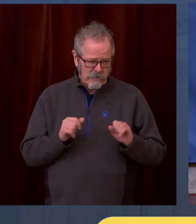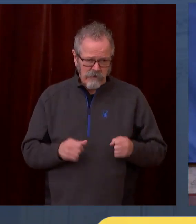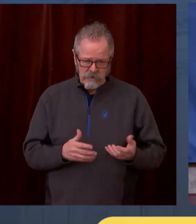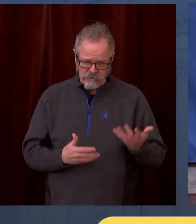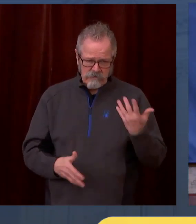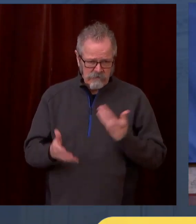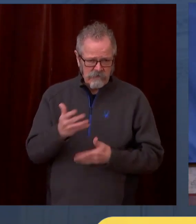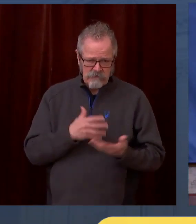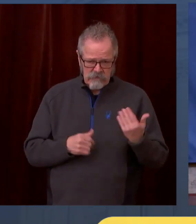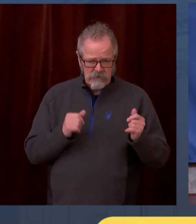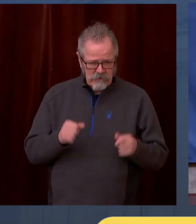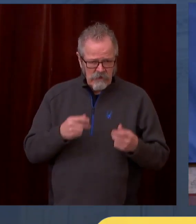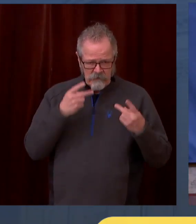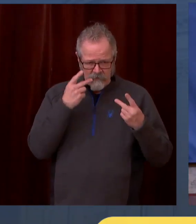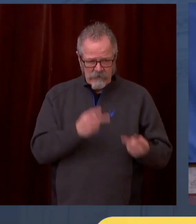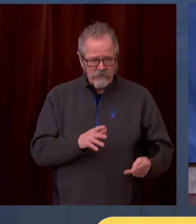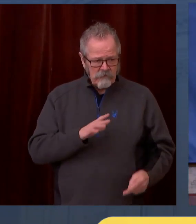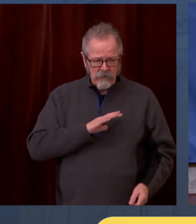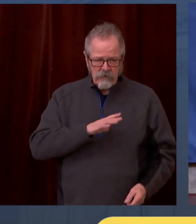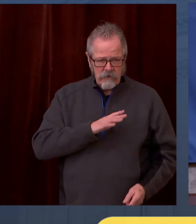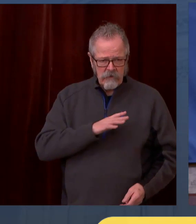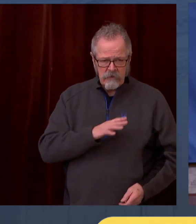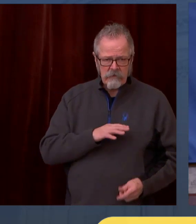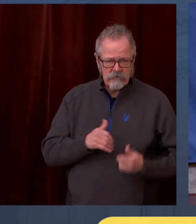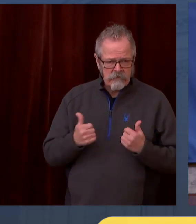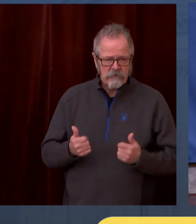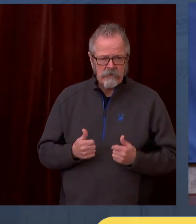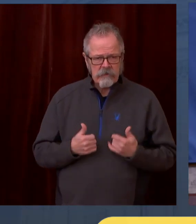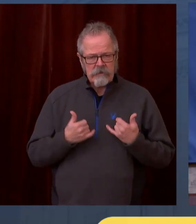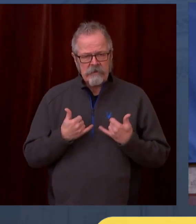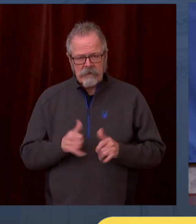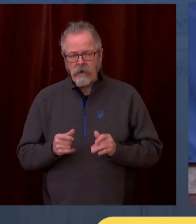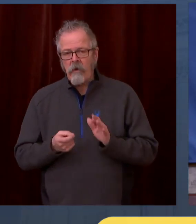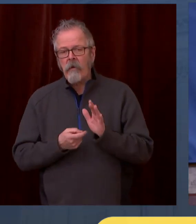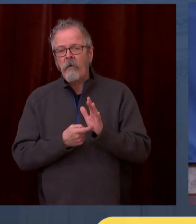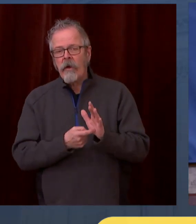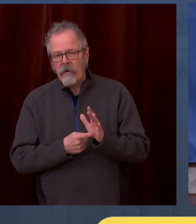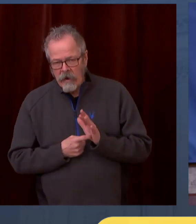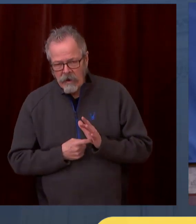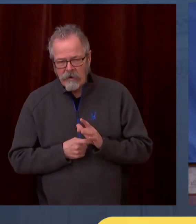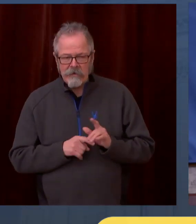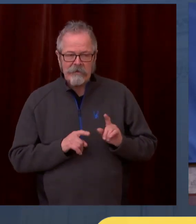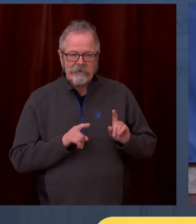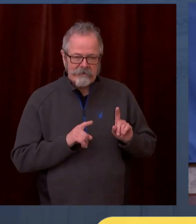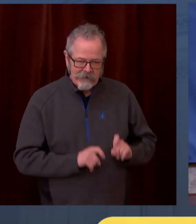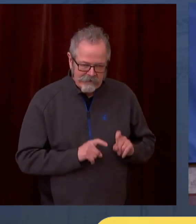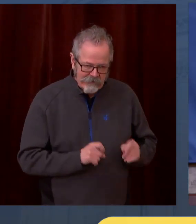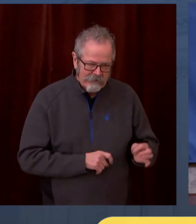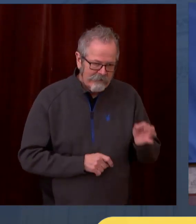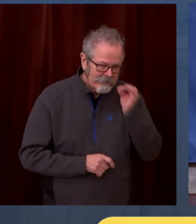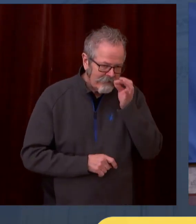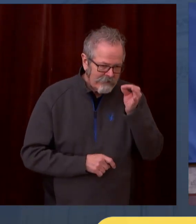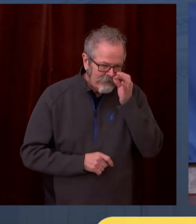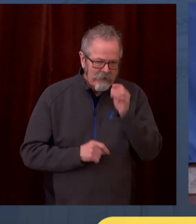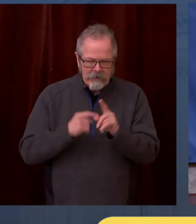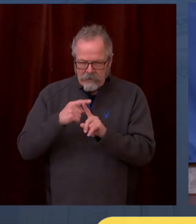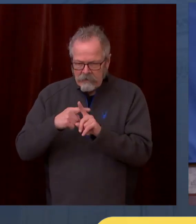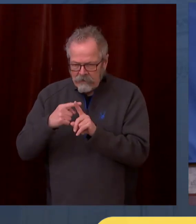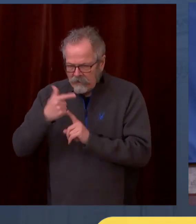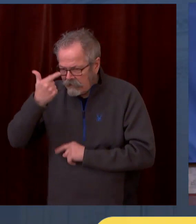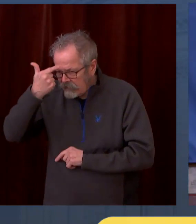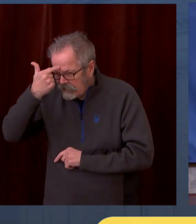Symptom screening for everyone entering, basic hygiene, appropriate PPE. Testing of staff and residents, of course, will need to continue.